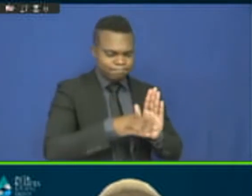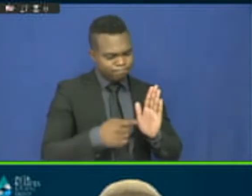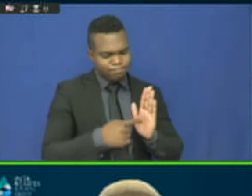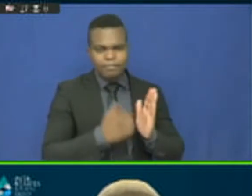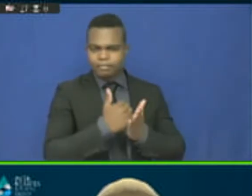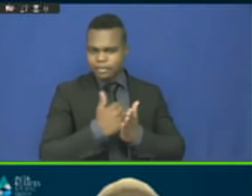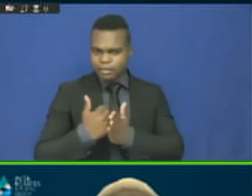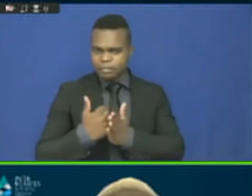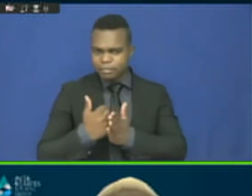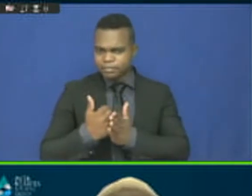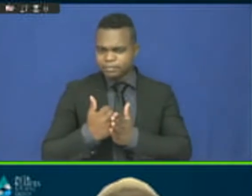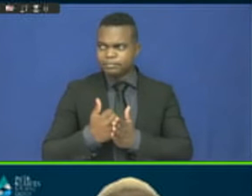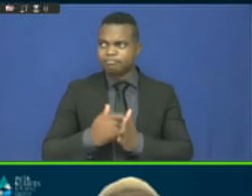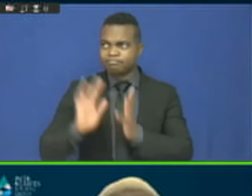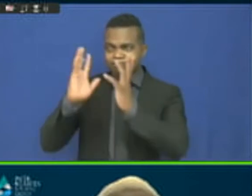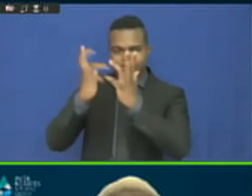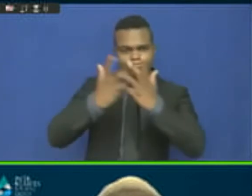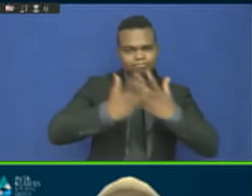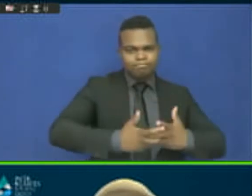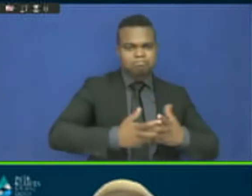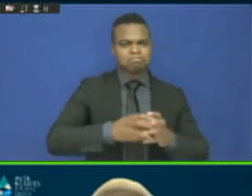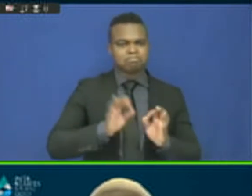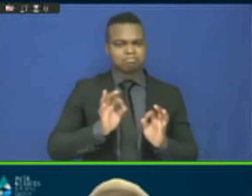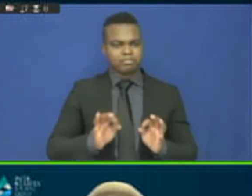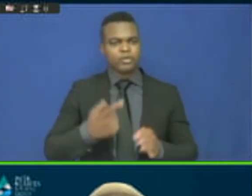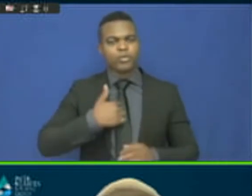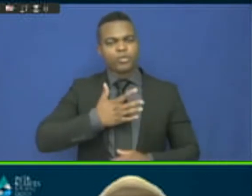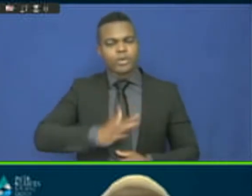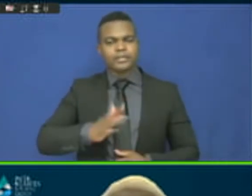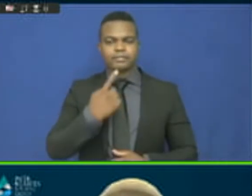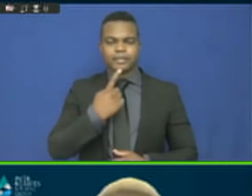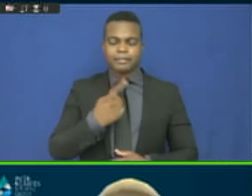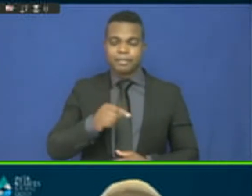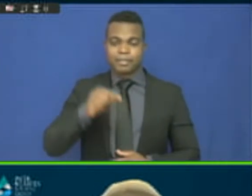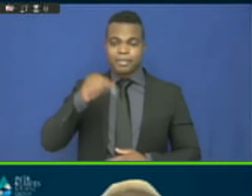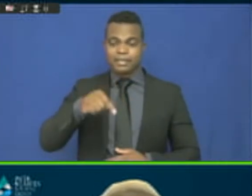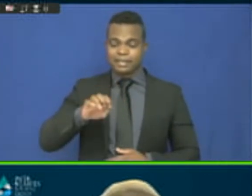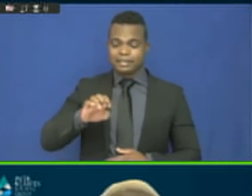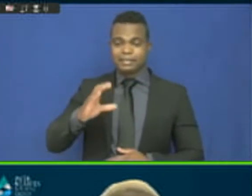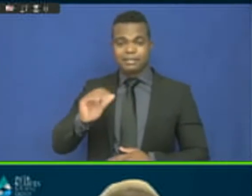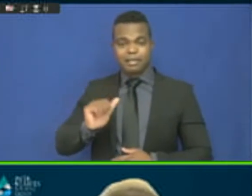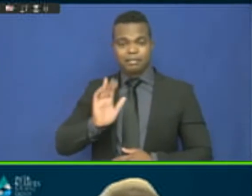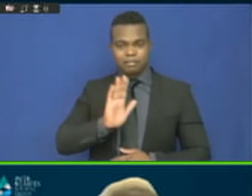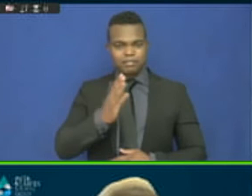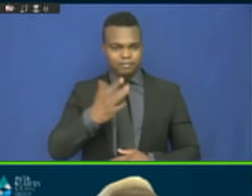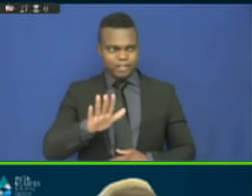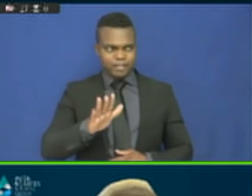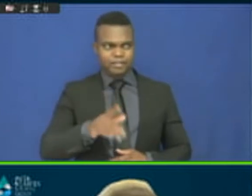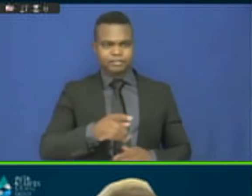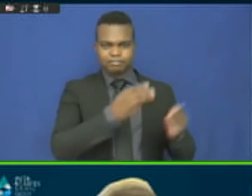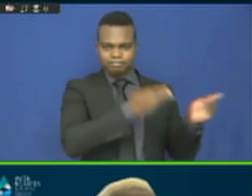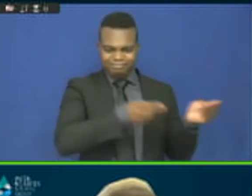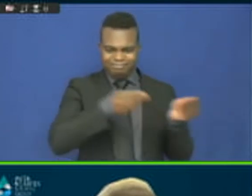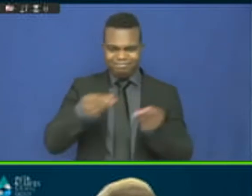wish to acknowledge this remarkable release of DCA UN Habitat and UCSD Africa that have shown